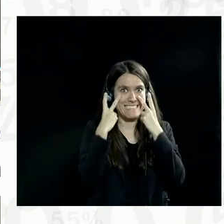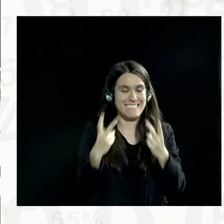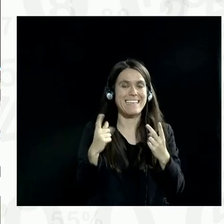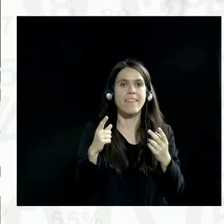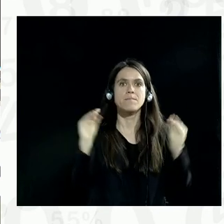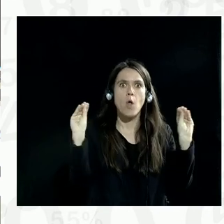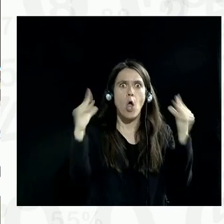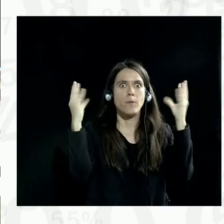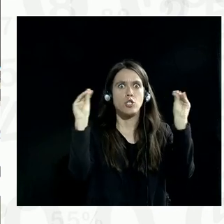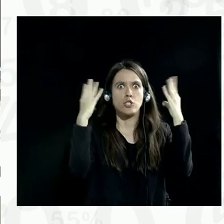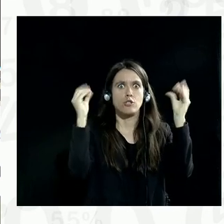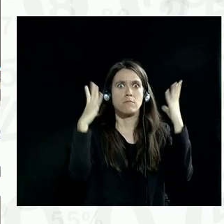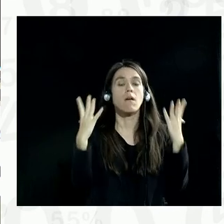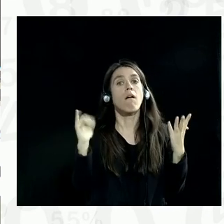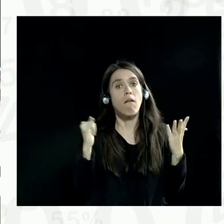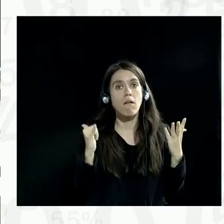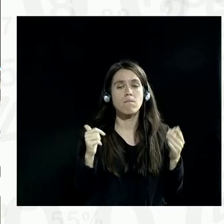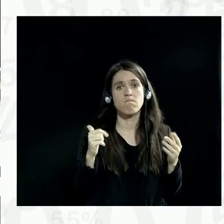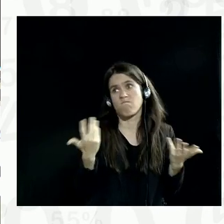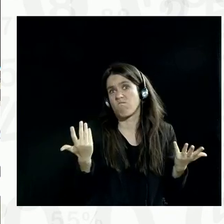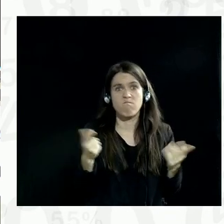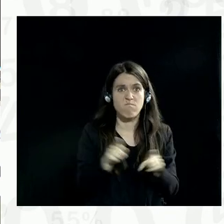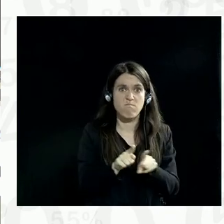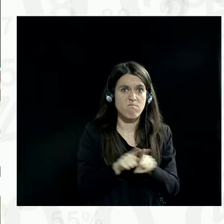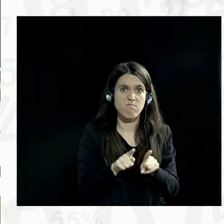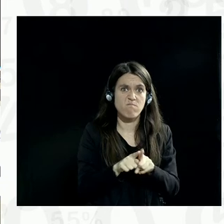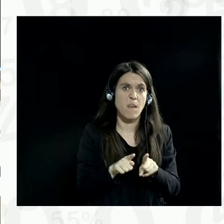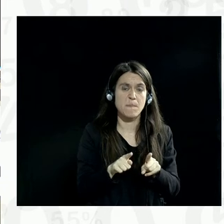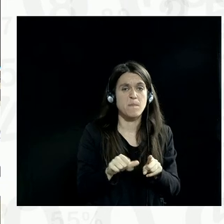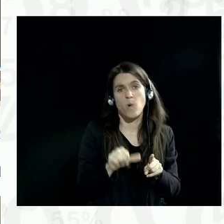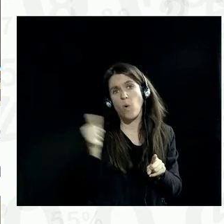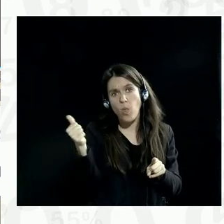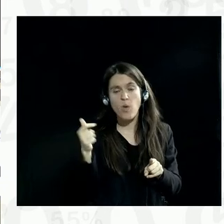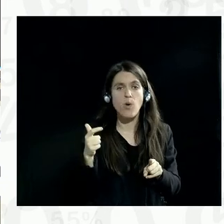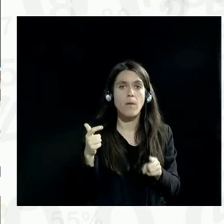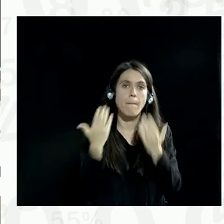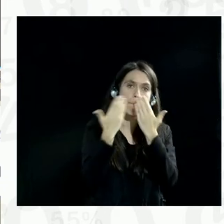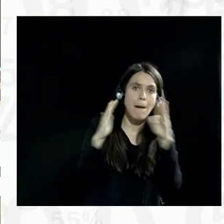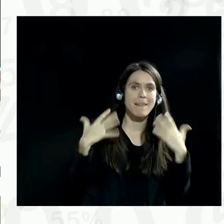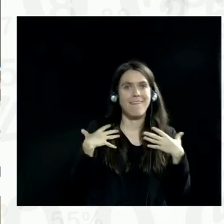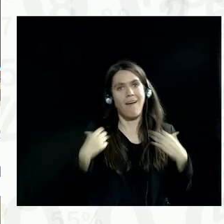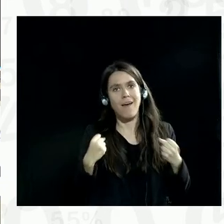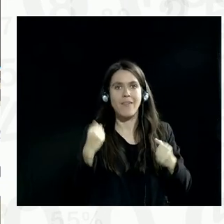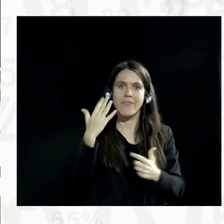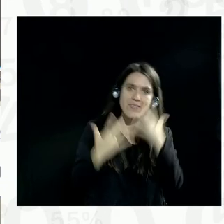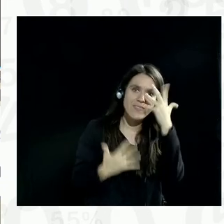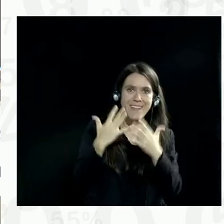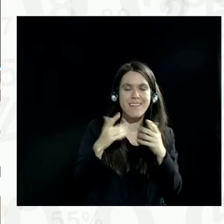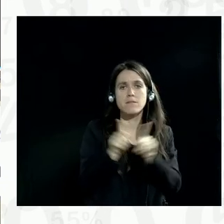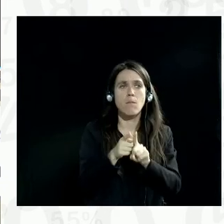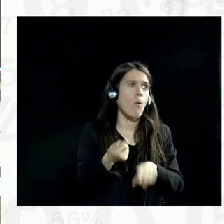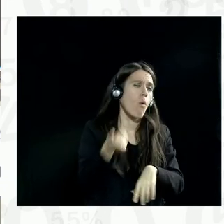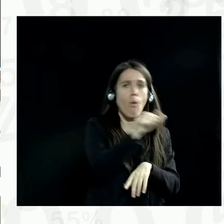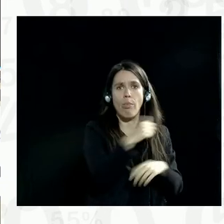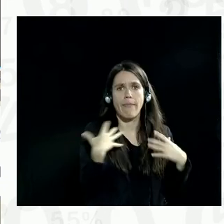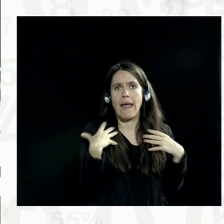emergency situations. The same is true with a good deal of public health data, as well as other health data,